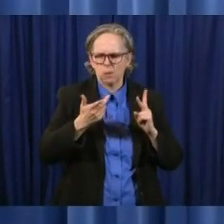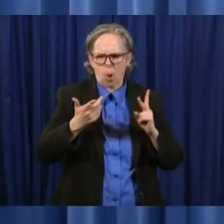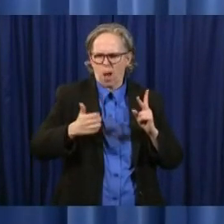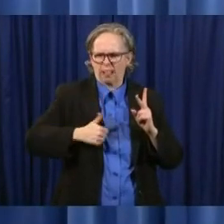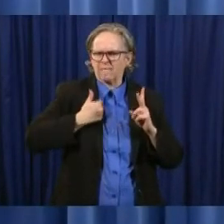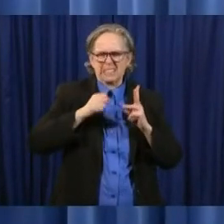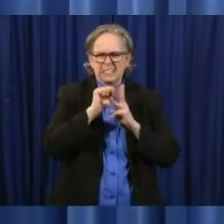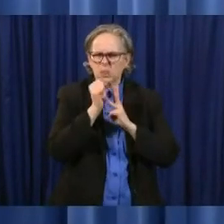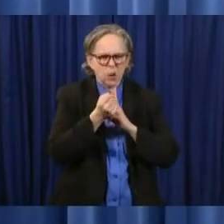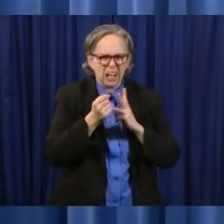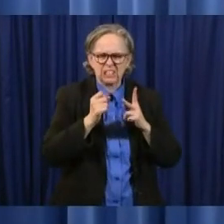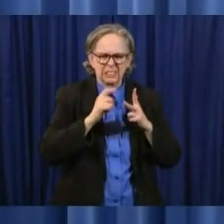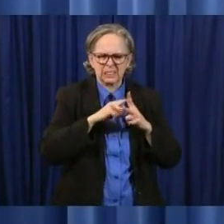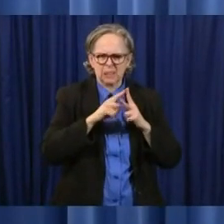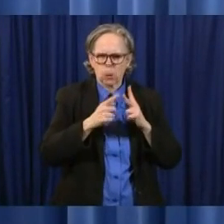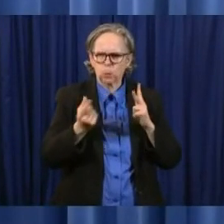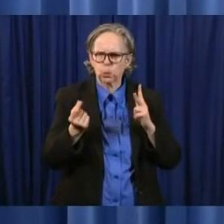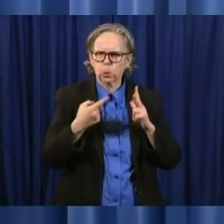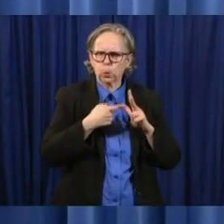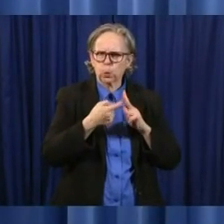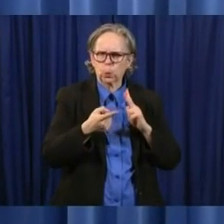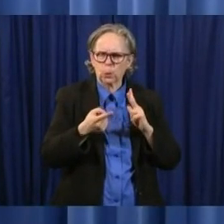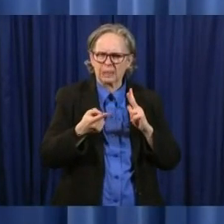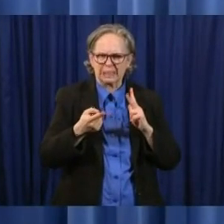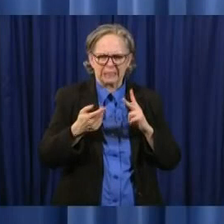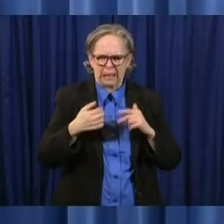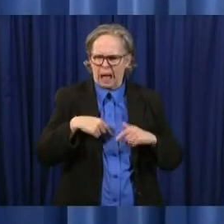very very much um at risk